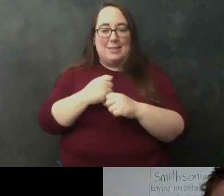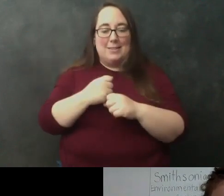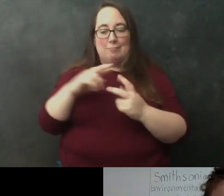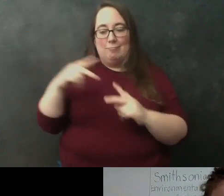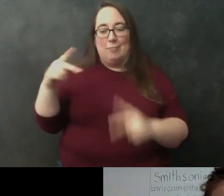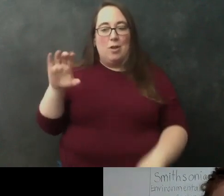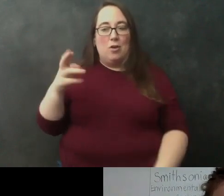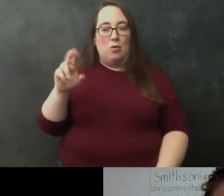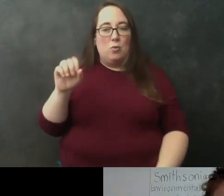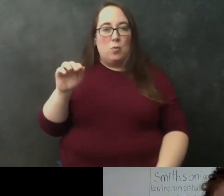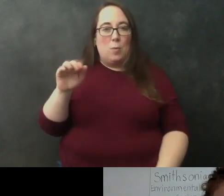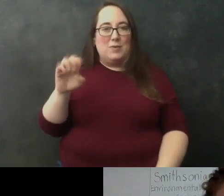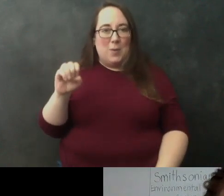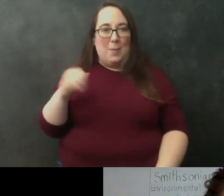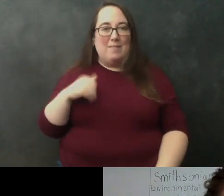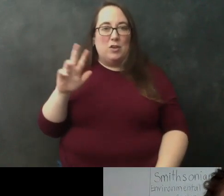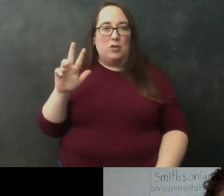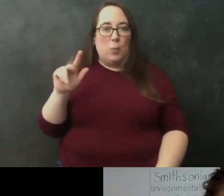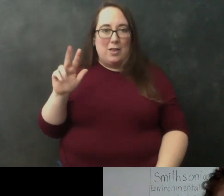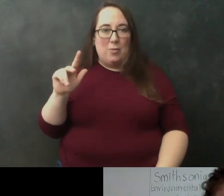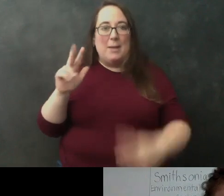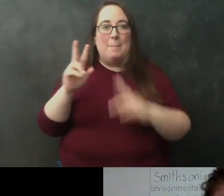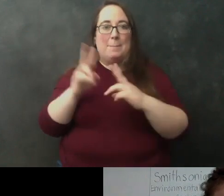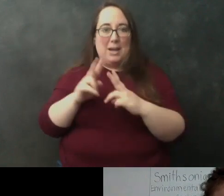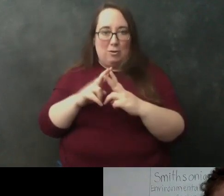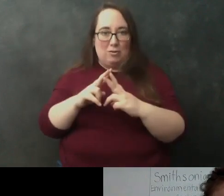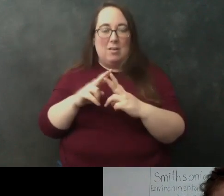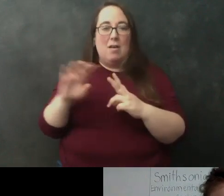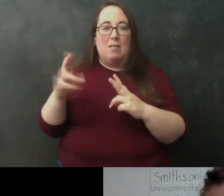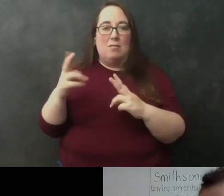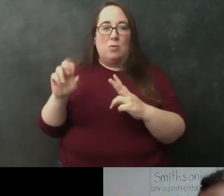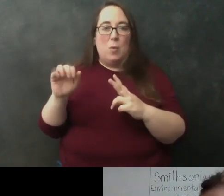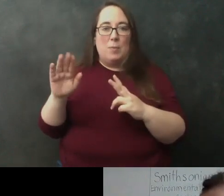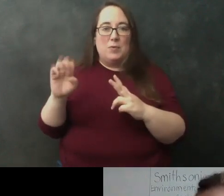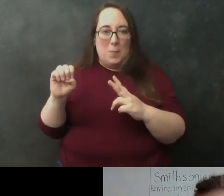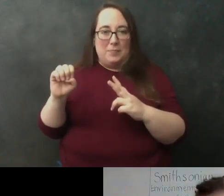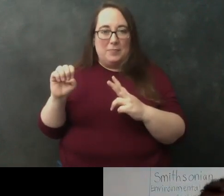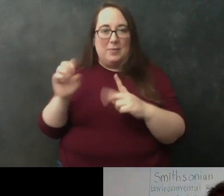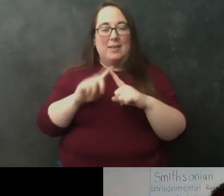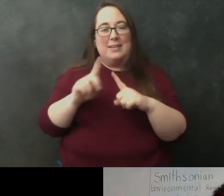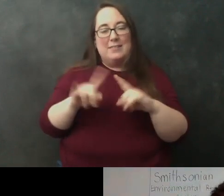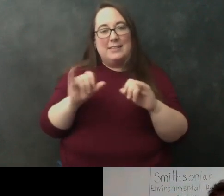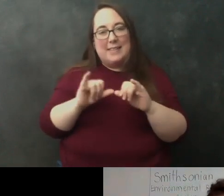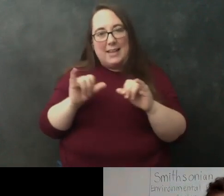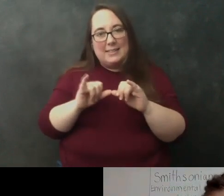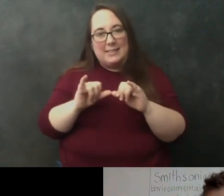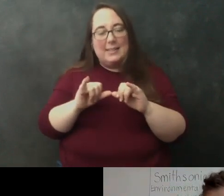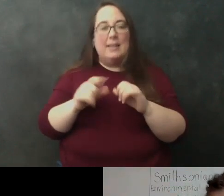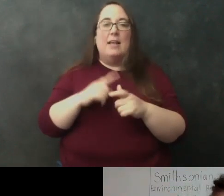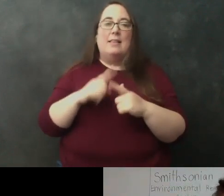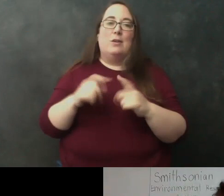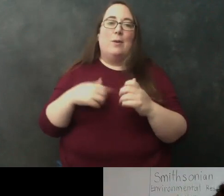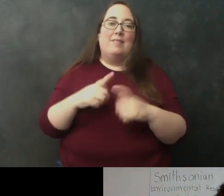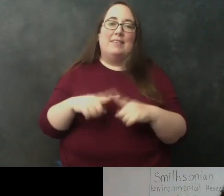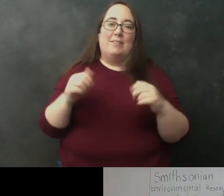that humans have 23 pairs of chromosomes um and the different chromosomes are different sizes but then you have different